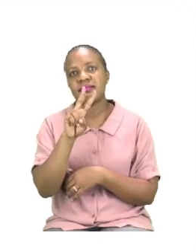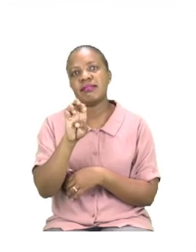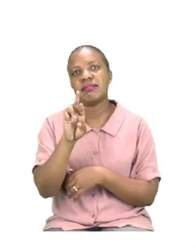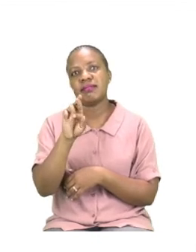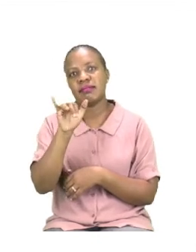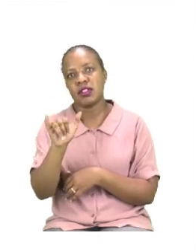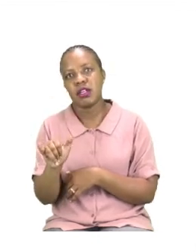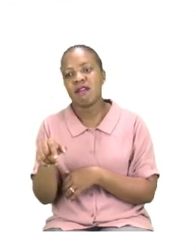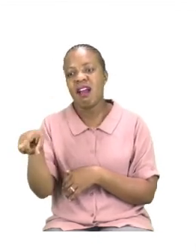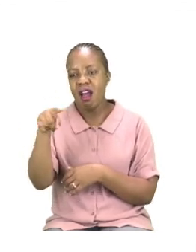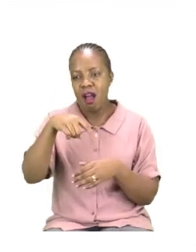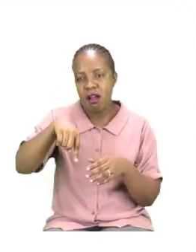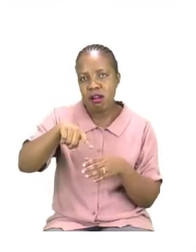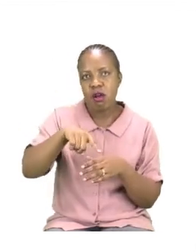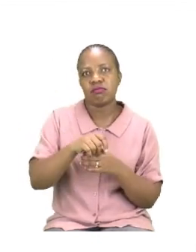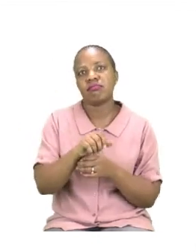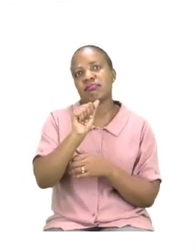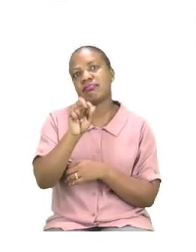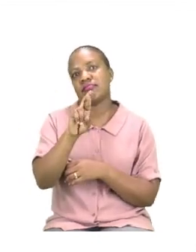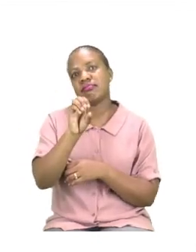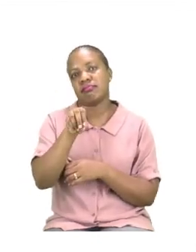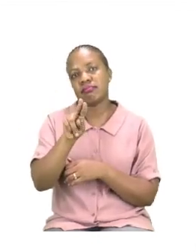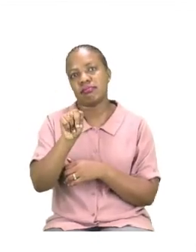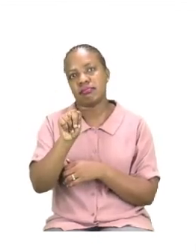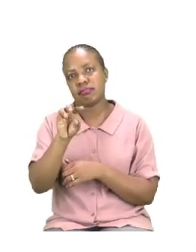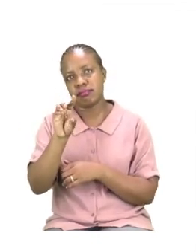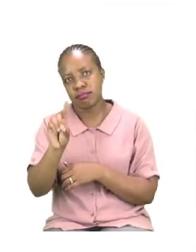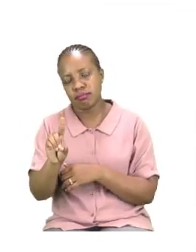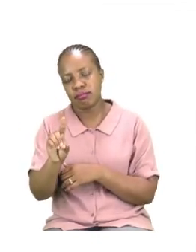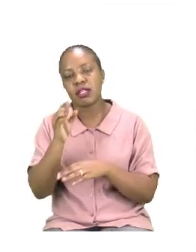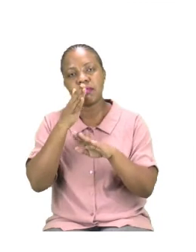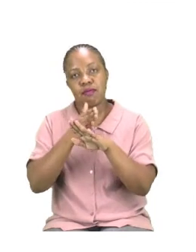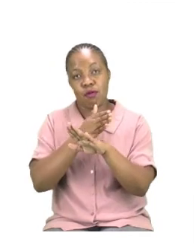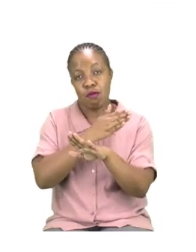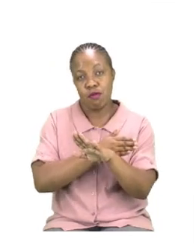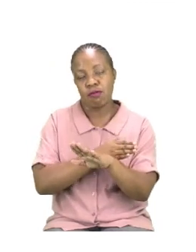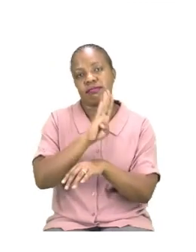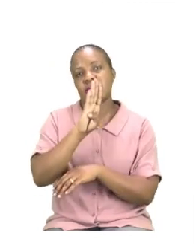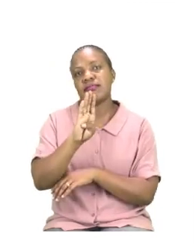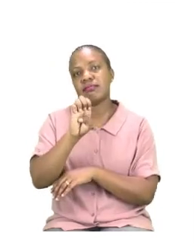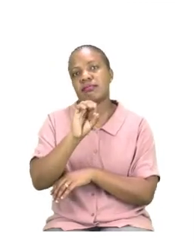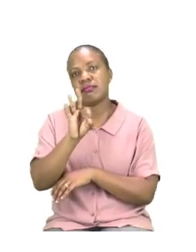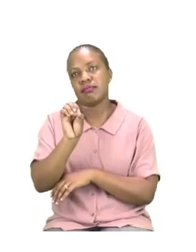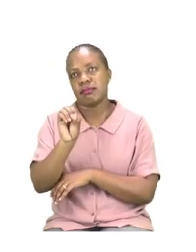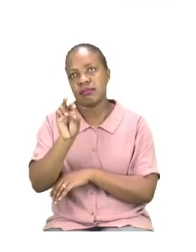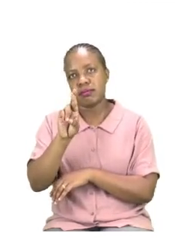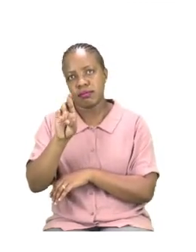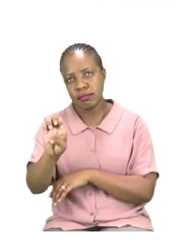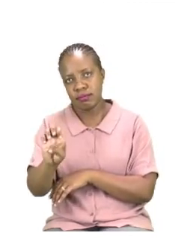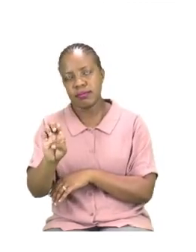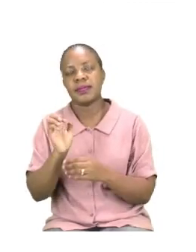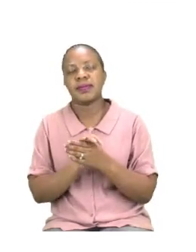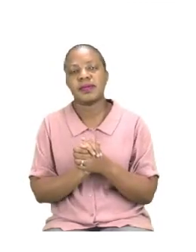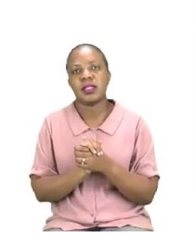and before. Remember, sight words are words that we often bump into when we are reading